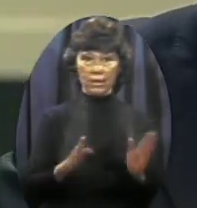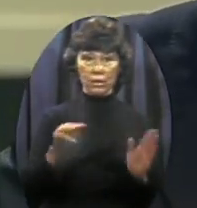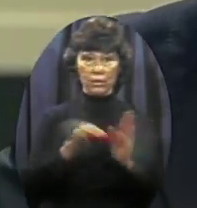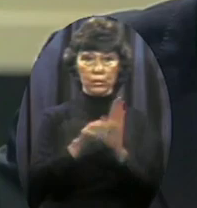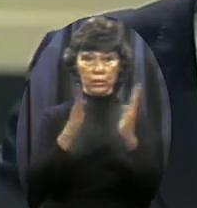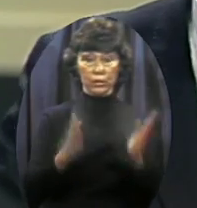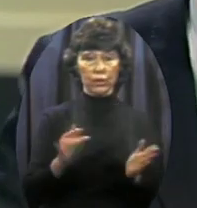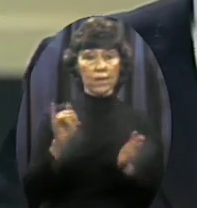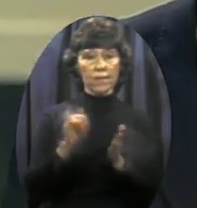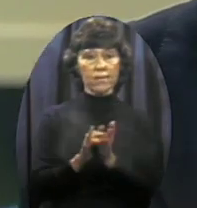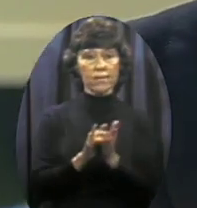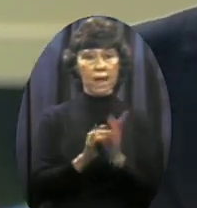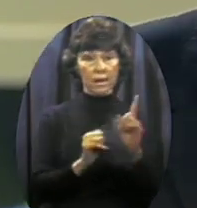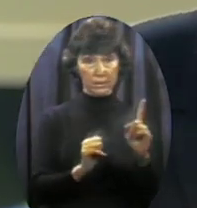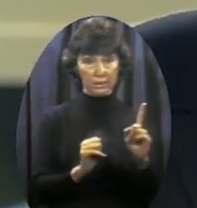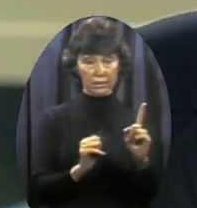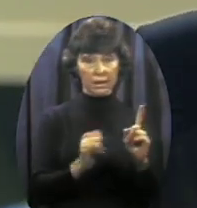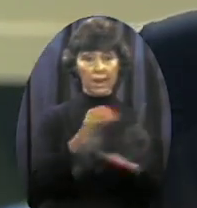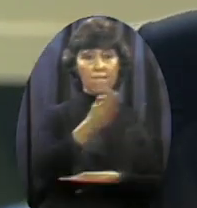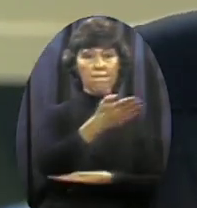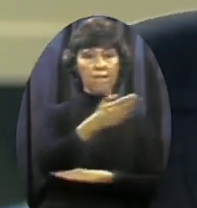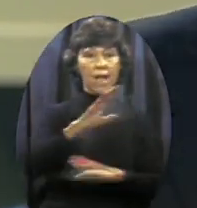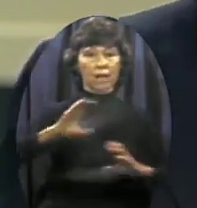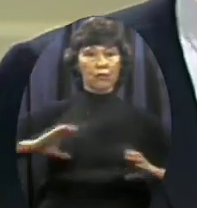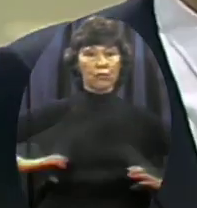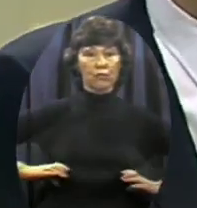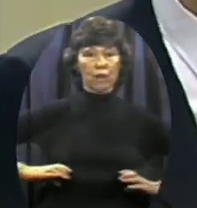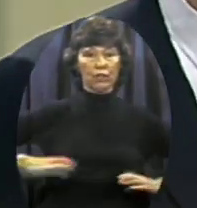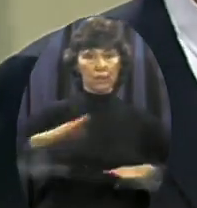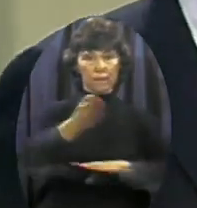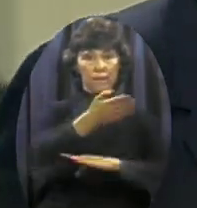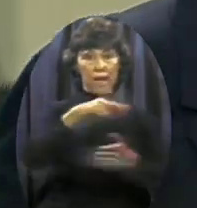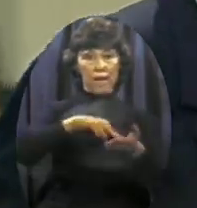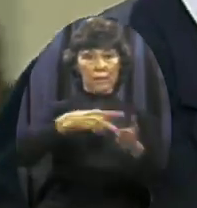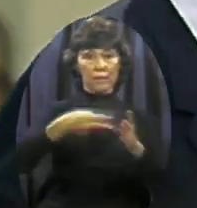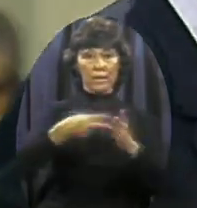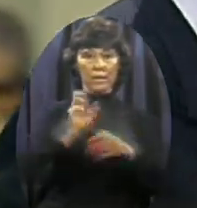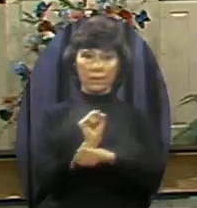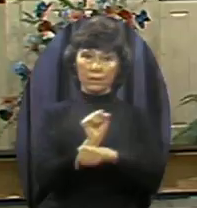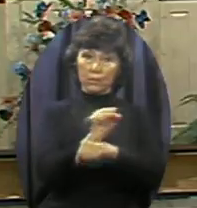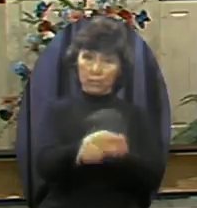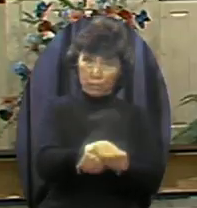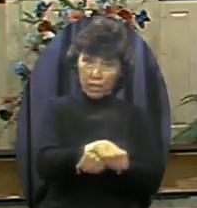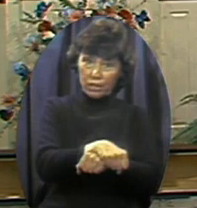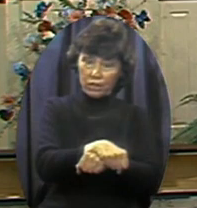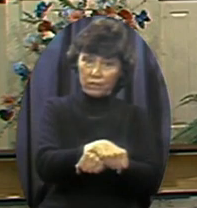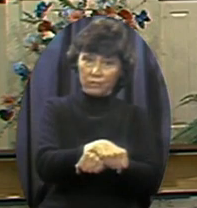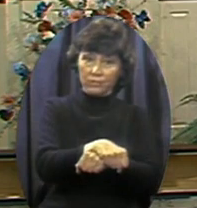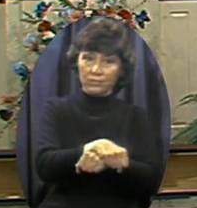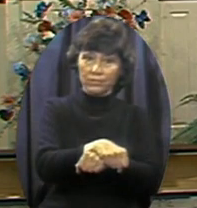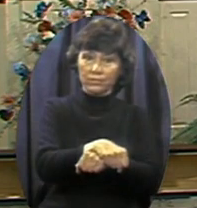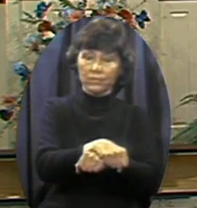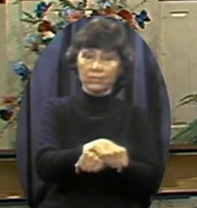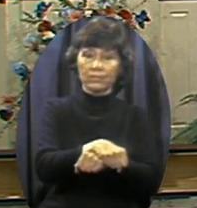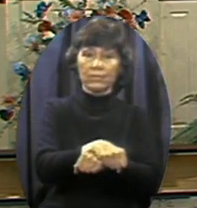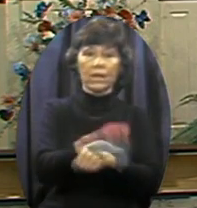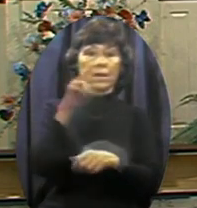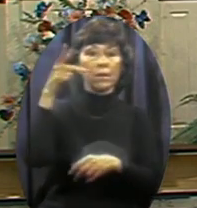That flag The Soviet flag stands for repression Pillage Political rape